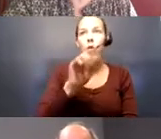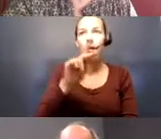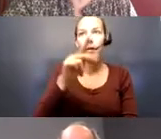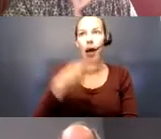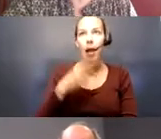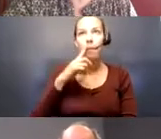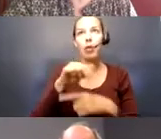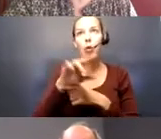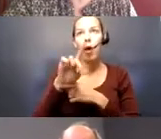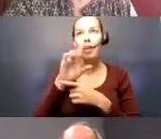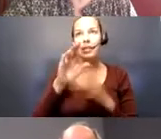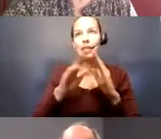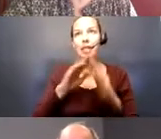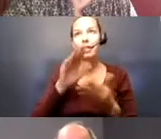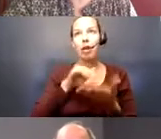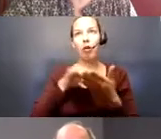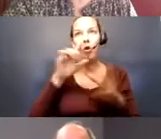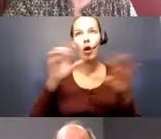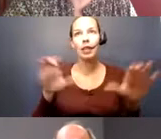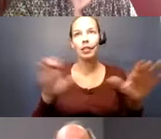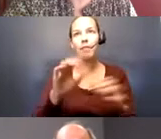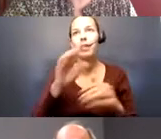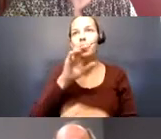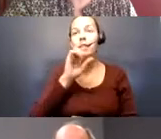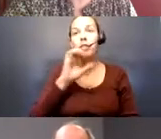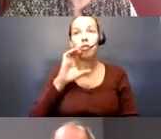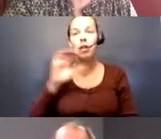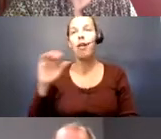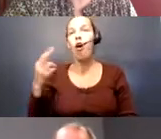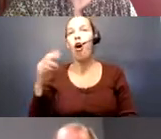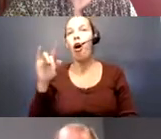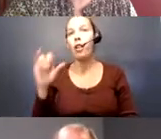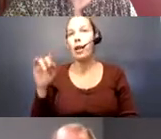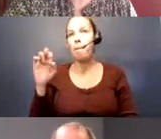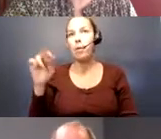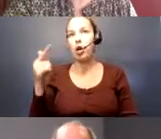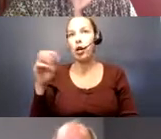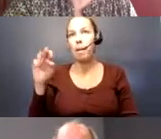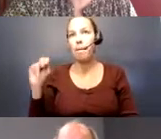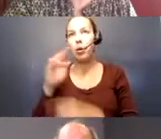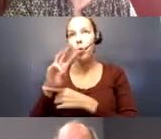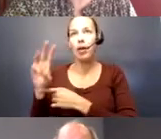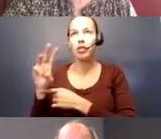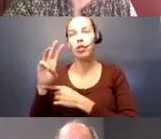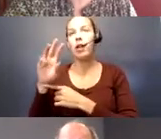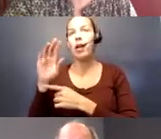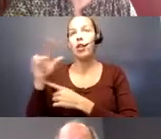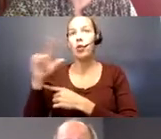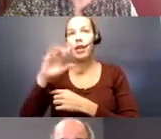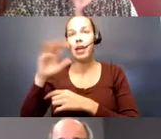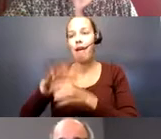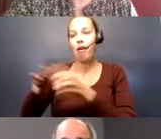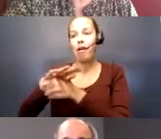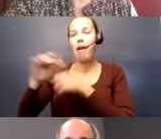Center for Active Seniors, and Holly Broekman with Western Illinois Area Agency on Aging. Each of our